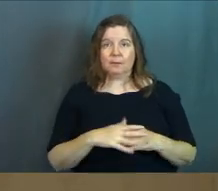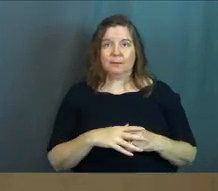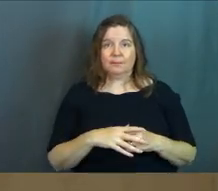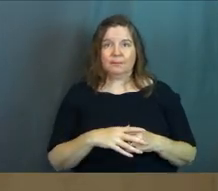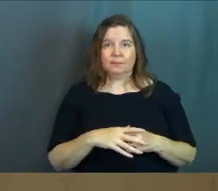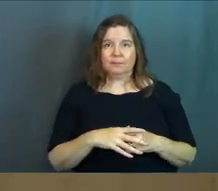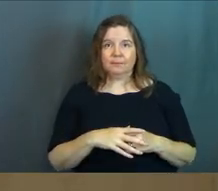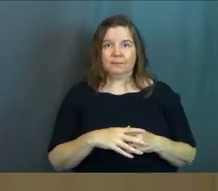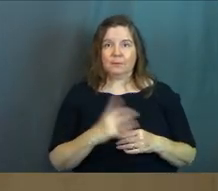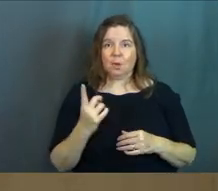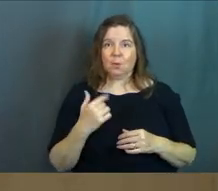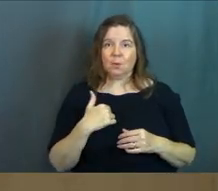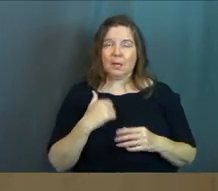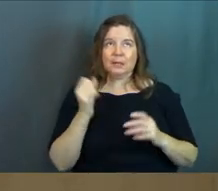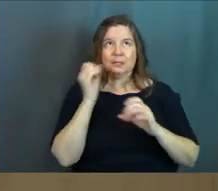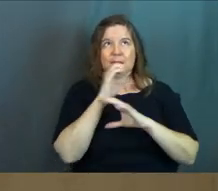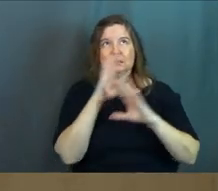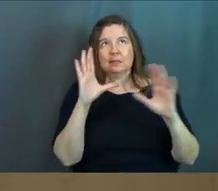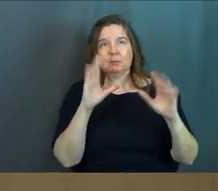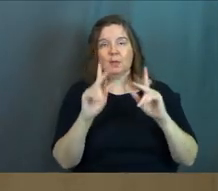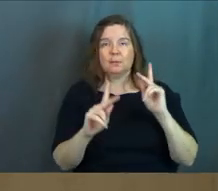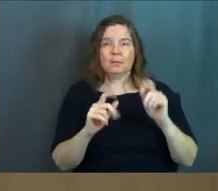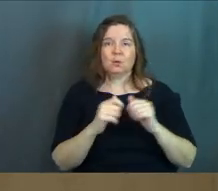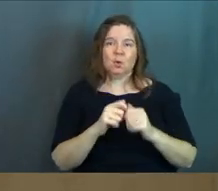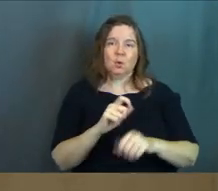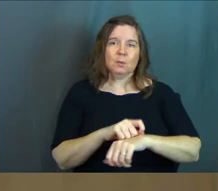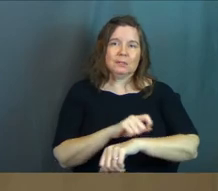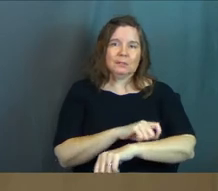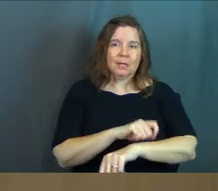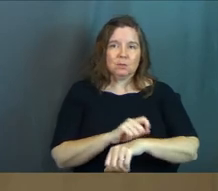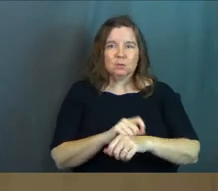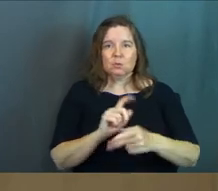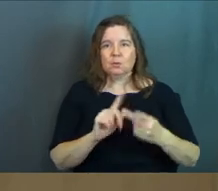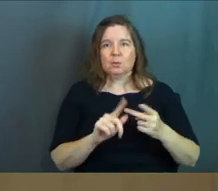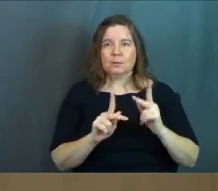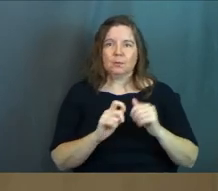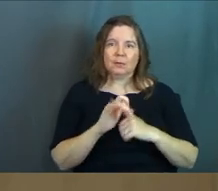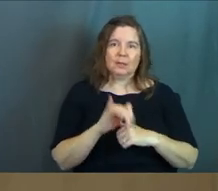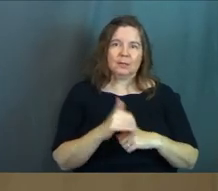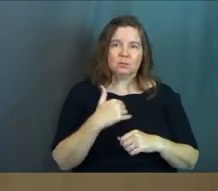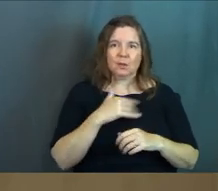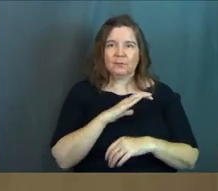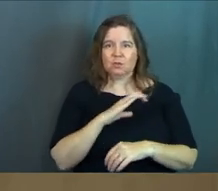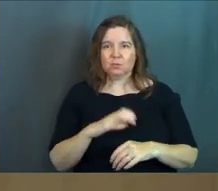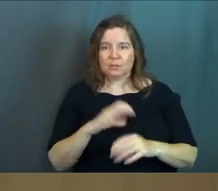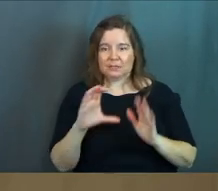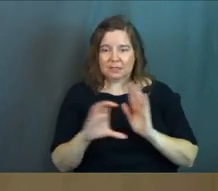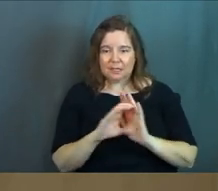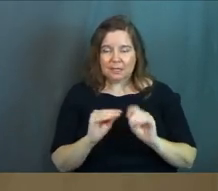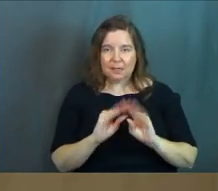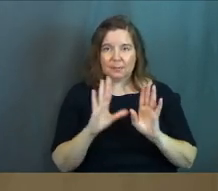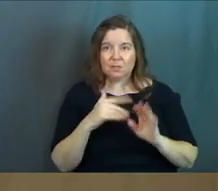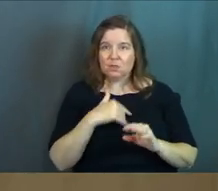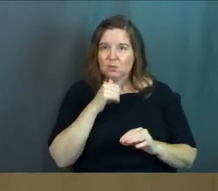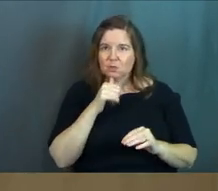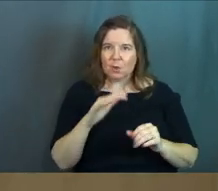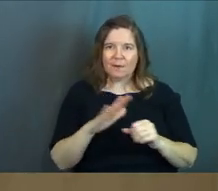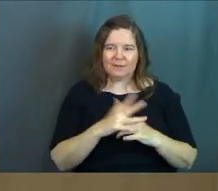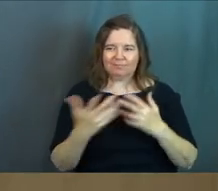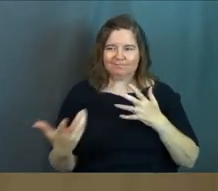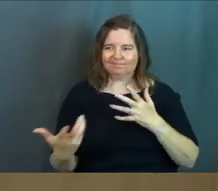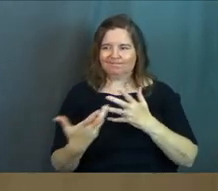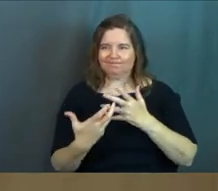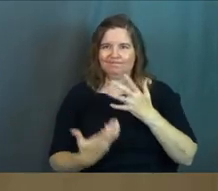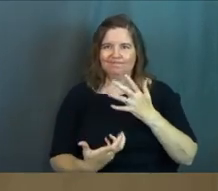I always had this image of people with tattoos and people like this. And you have this Christian image. And if don't feel it,